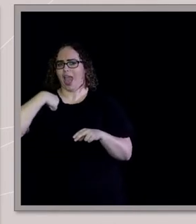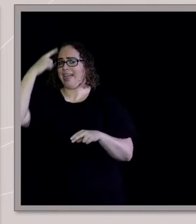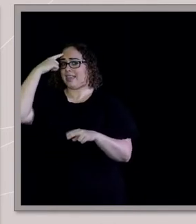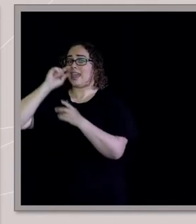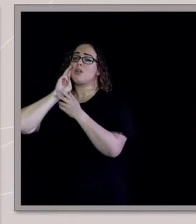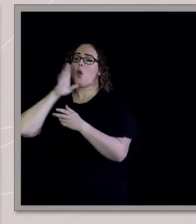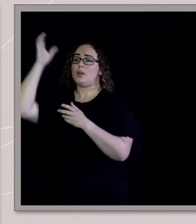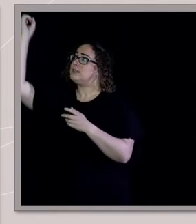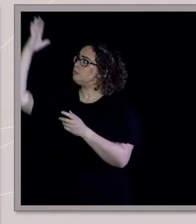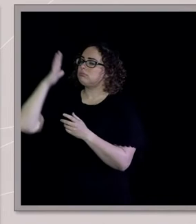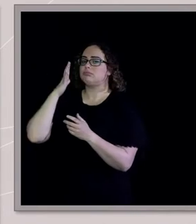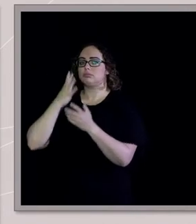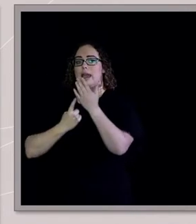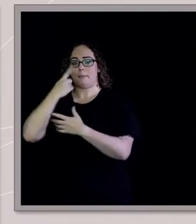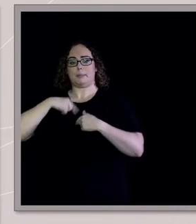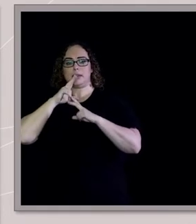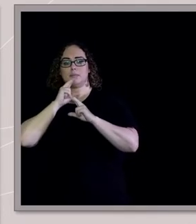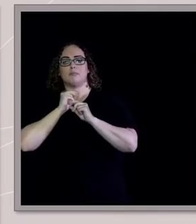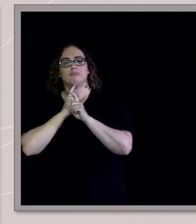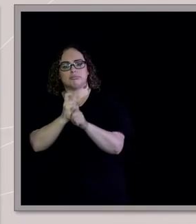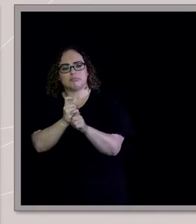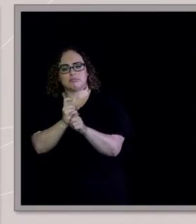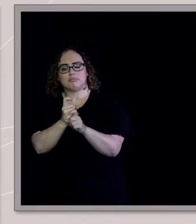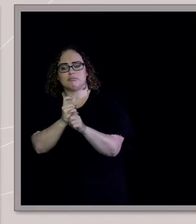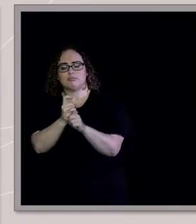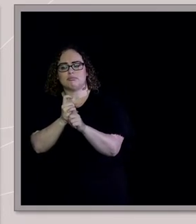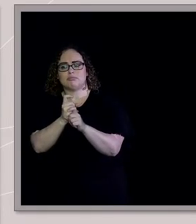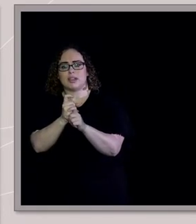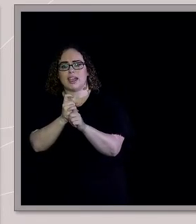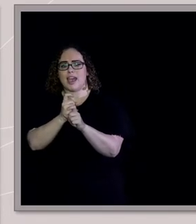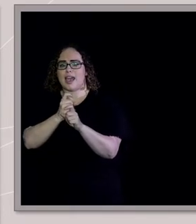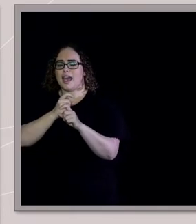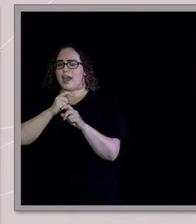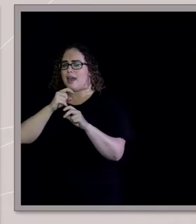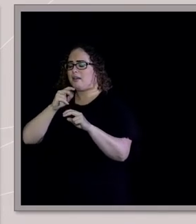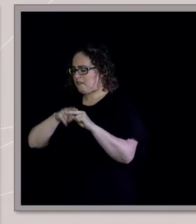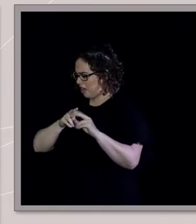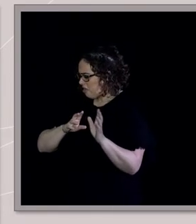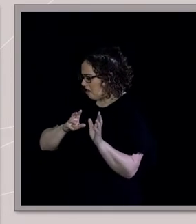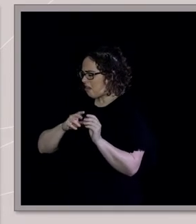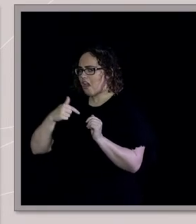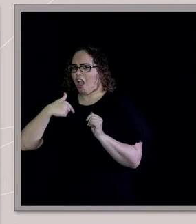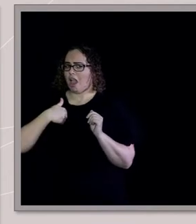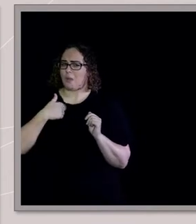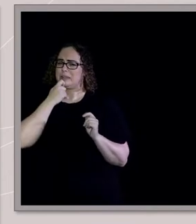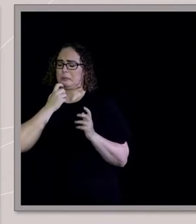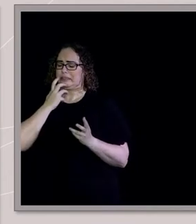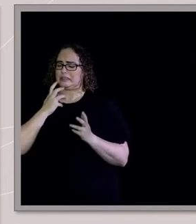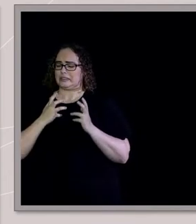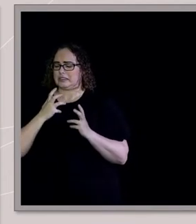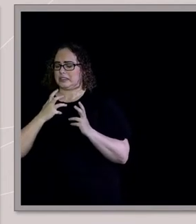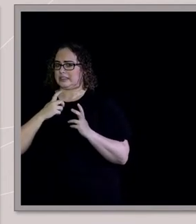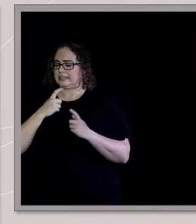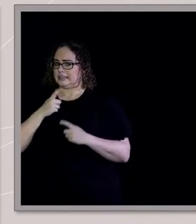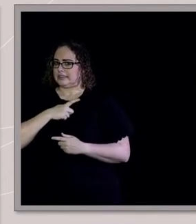He goes, okay, great. I was like, trepidatious, because I knew it needed to be real, you know? I needed to,